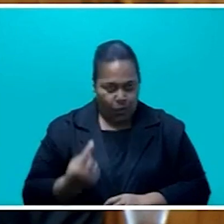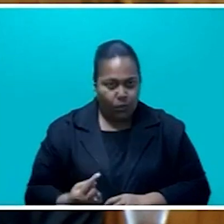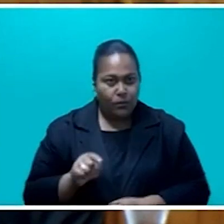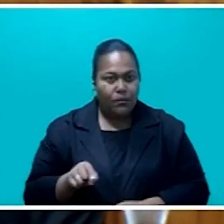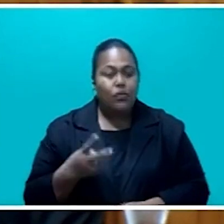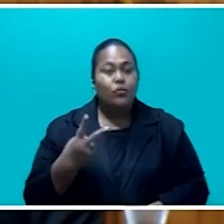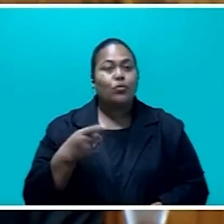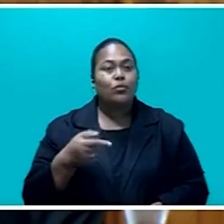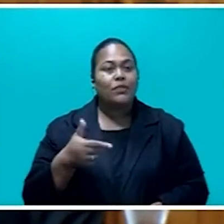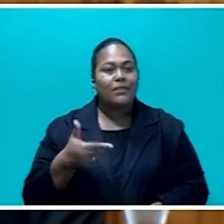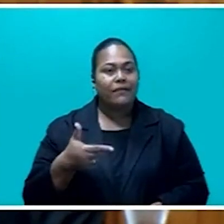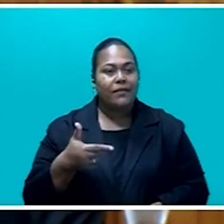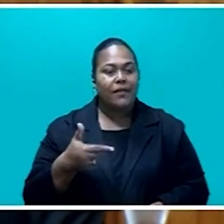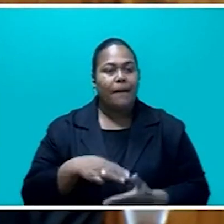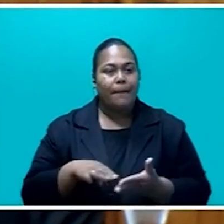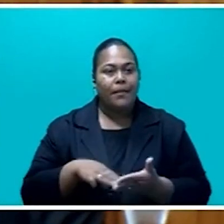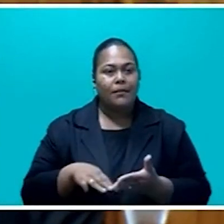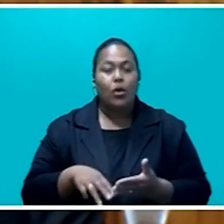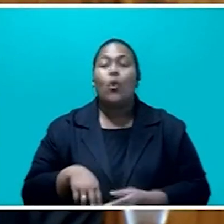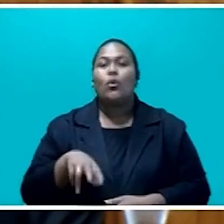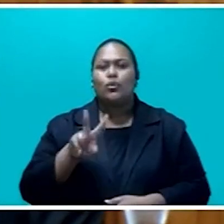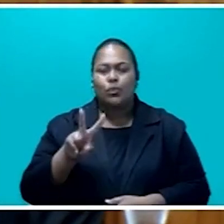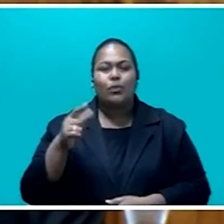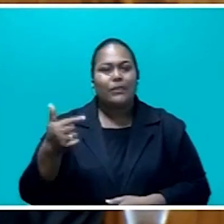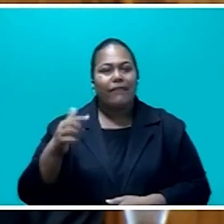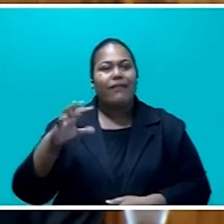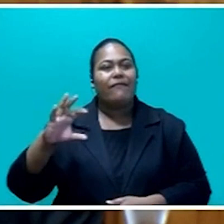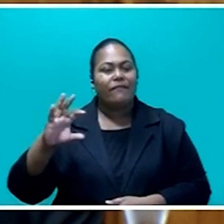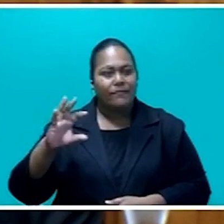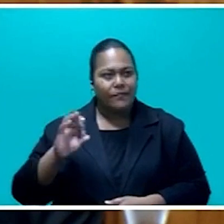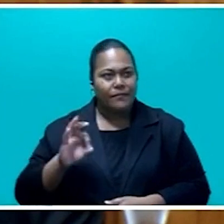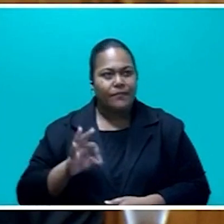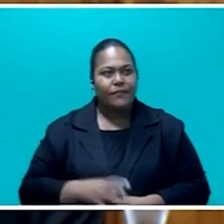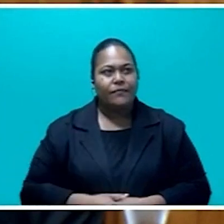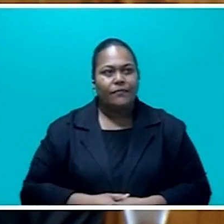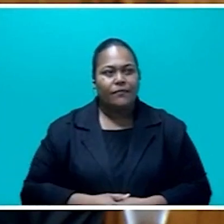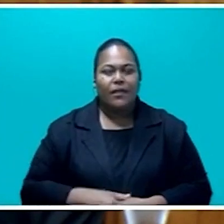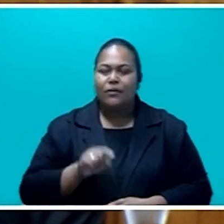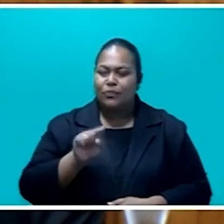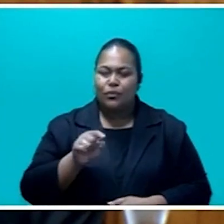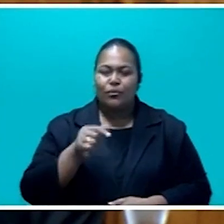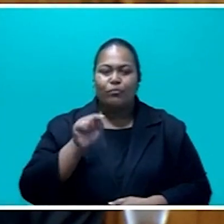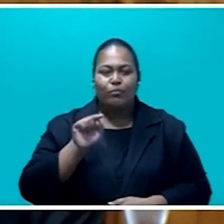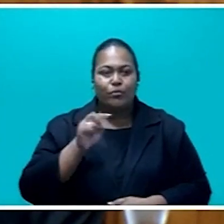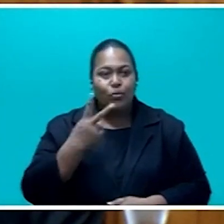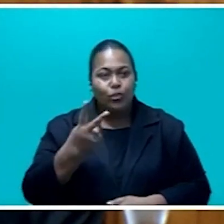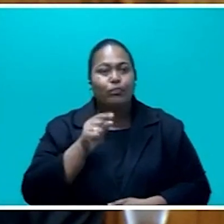$2.7, $2.7, $2 $2 million, $2.7 million. Let me back at this spend.